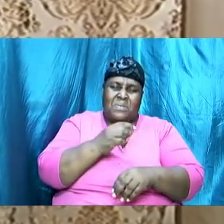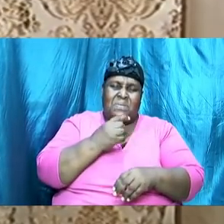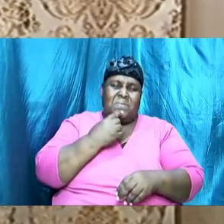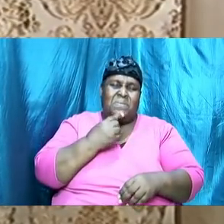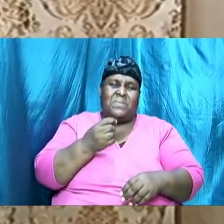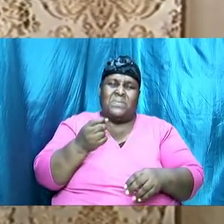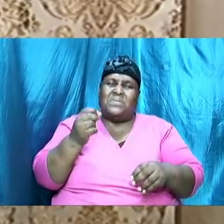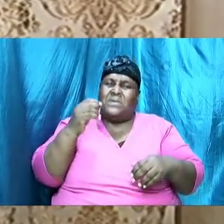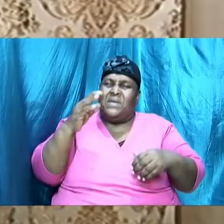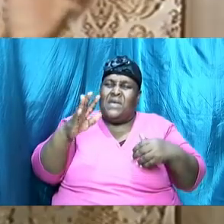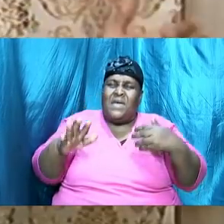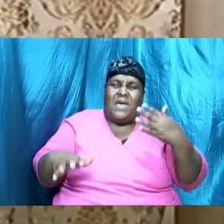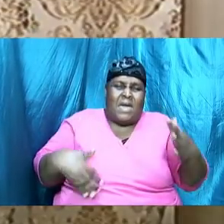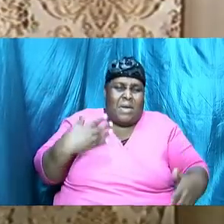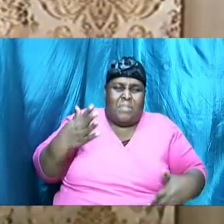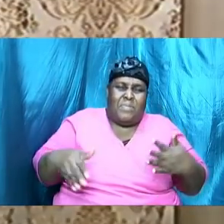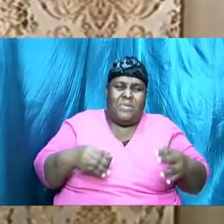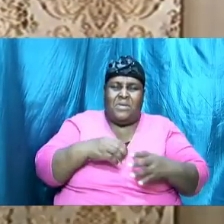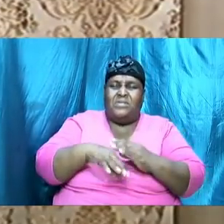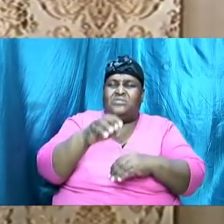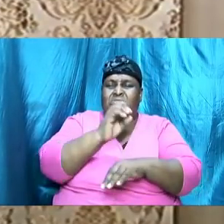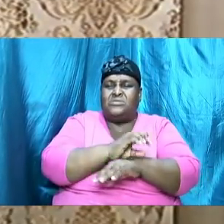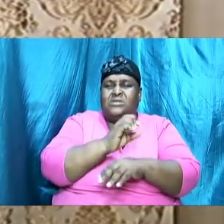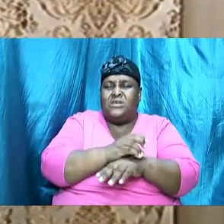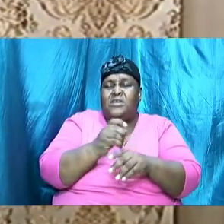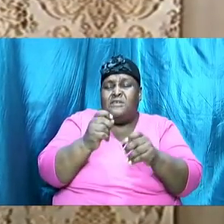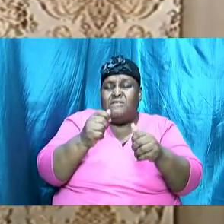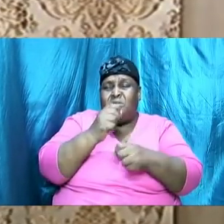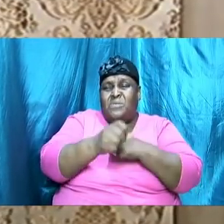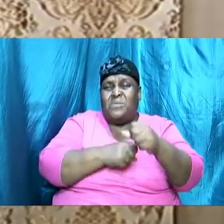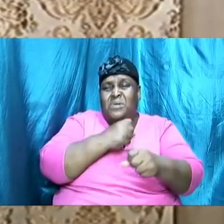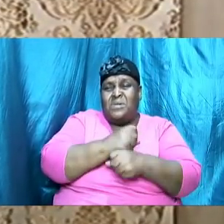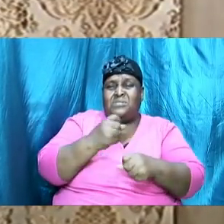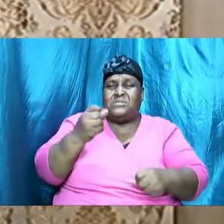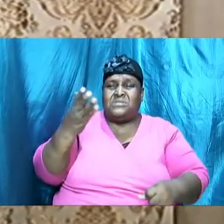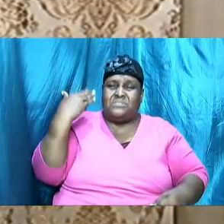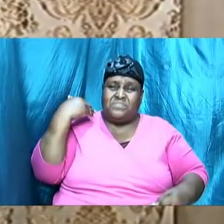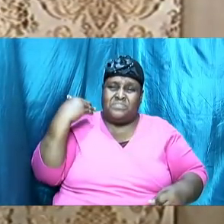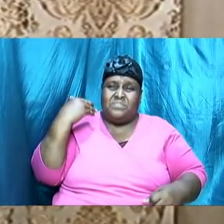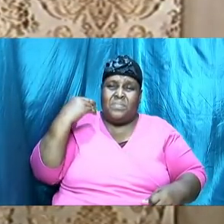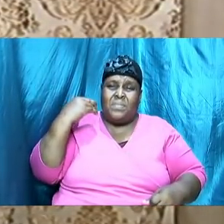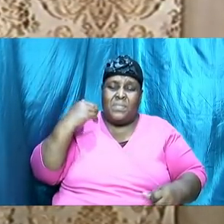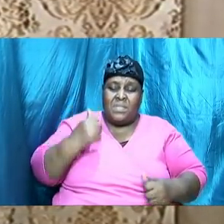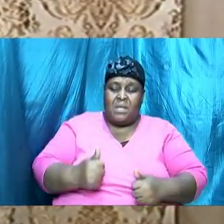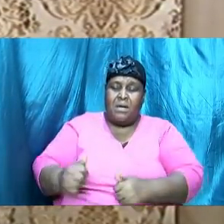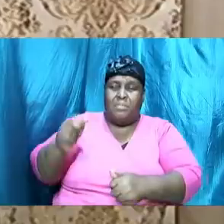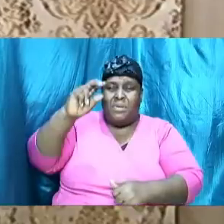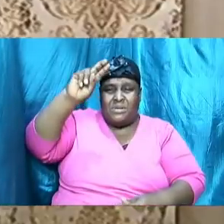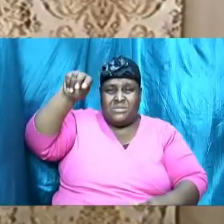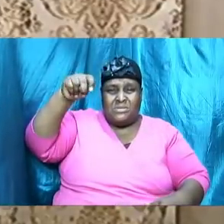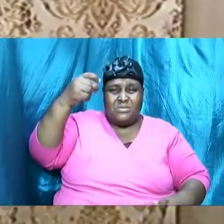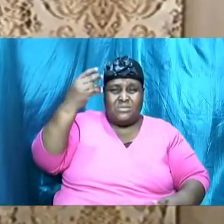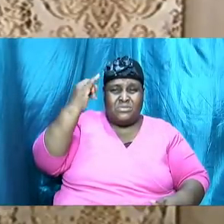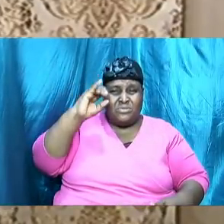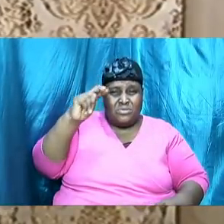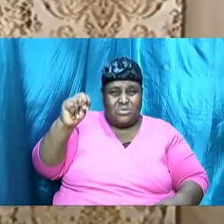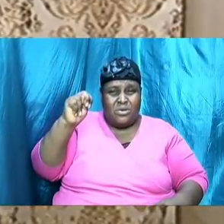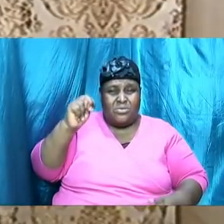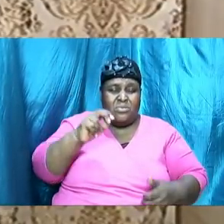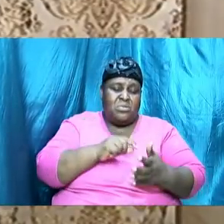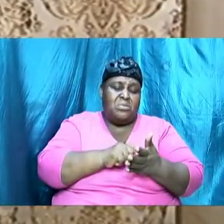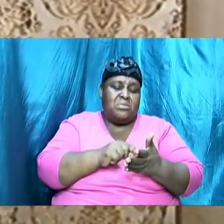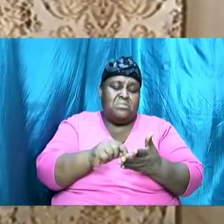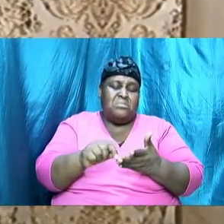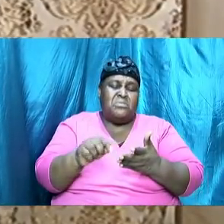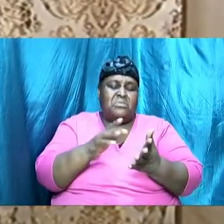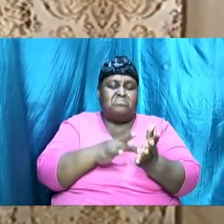and just a few years later apostle John was writing now the book of